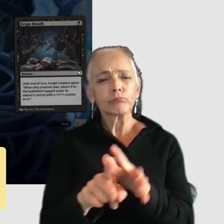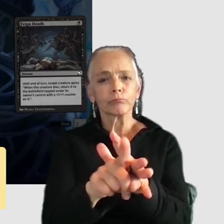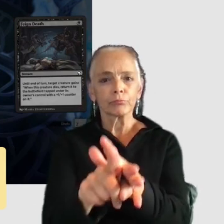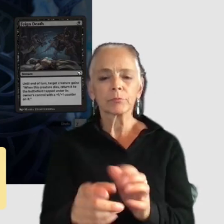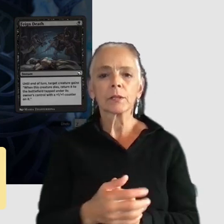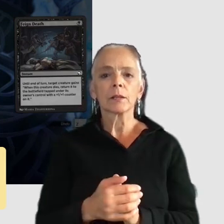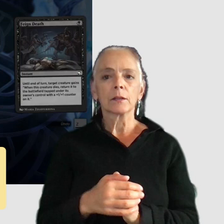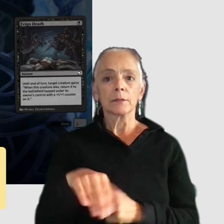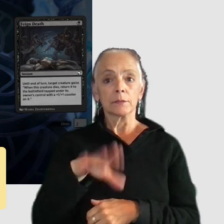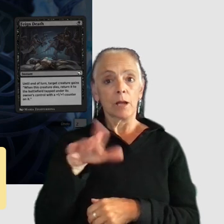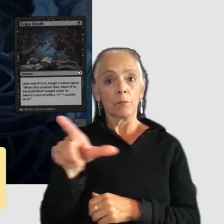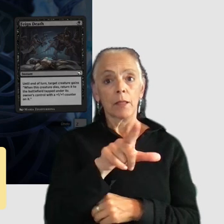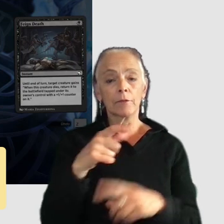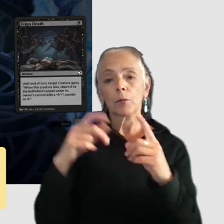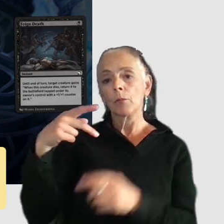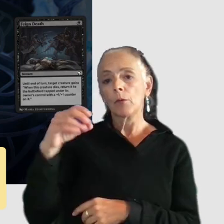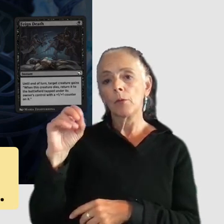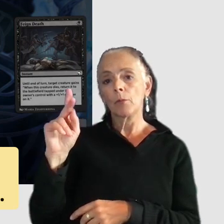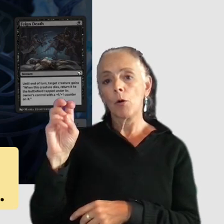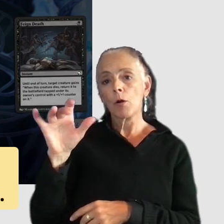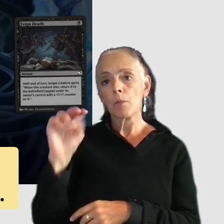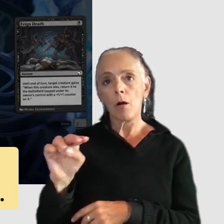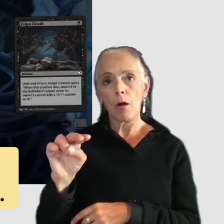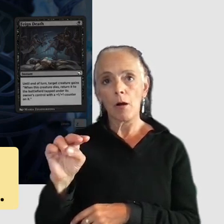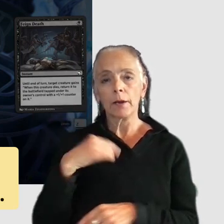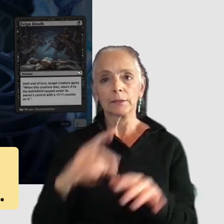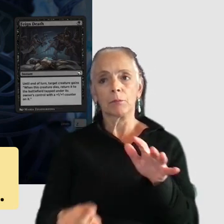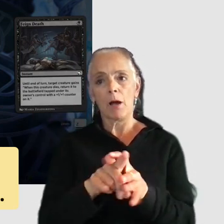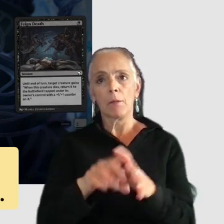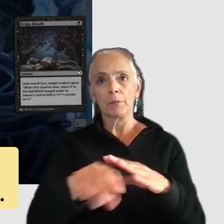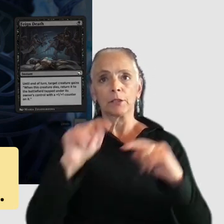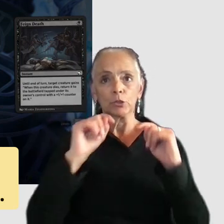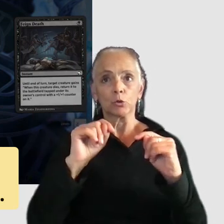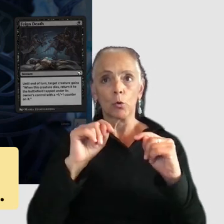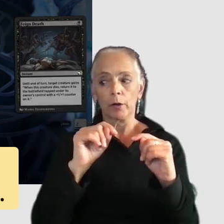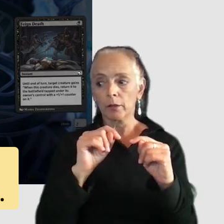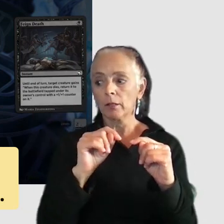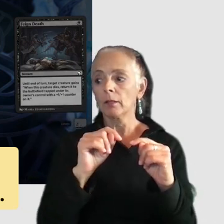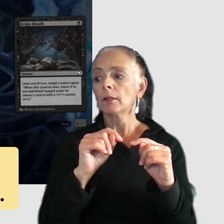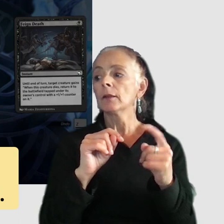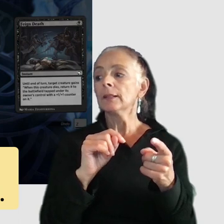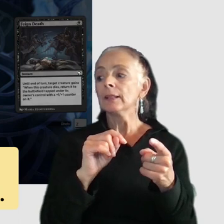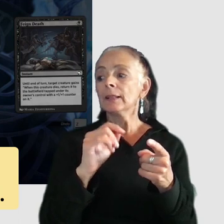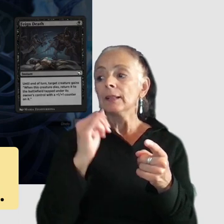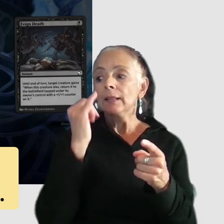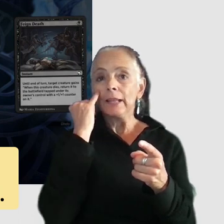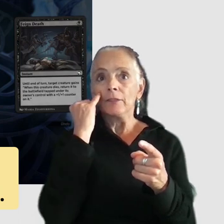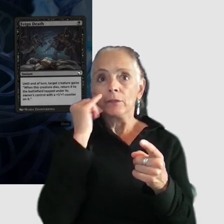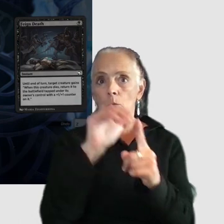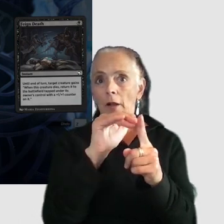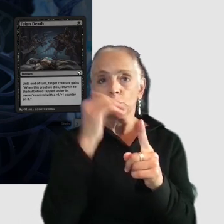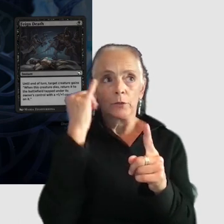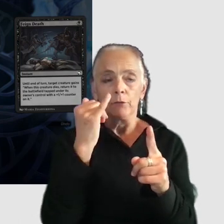example in the top left is from pokemon which has a pop-up in the tutorial matches that reminds you if you're about to skip your turn without playing any